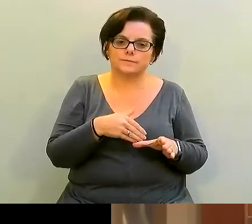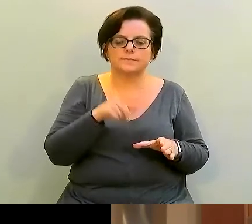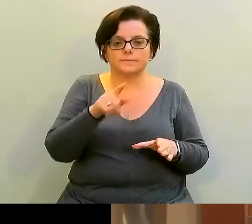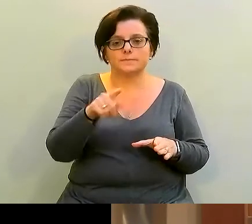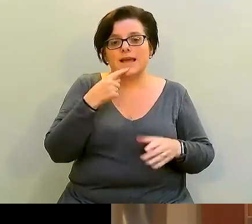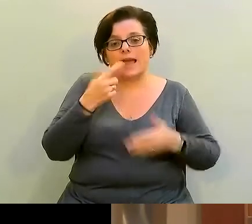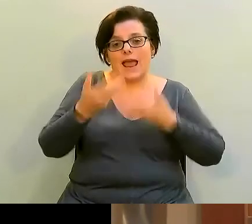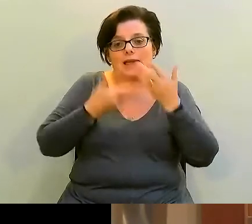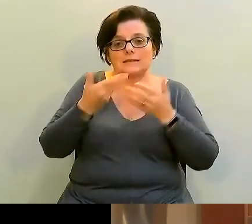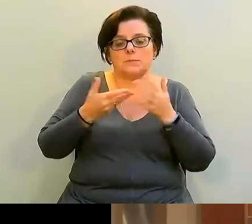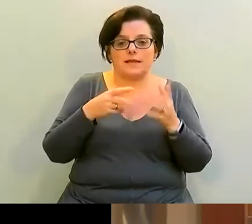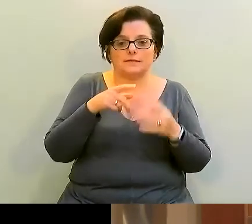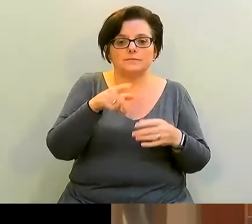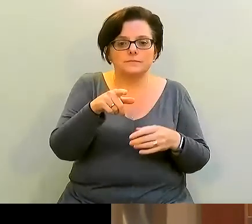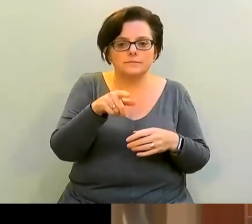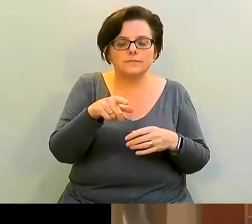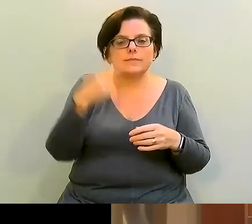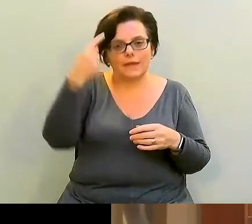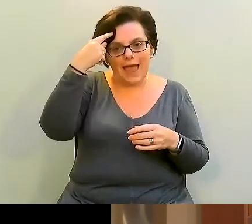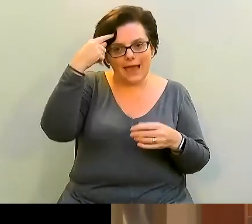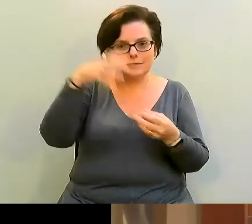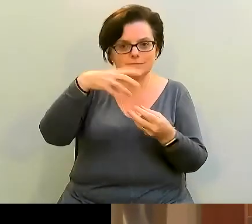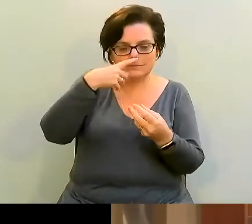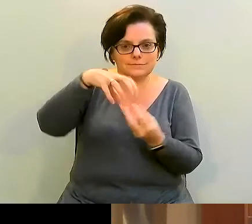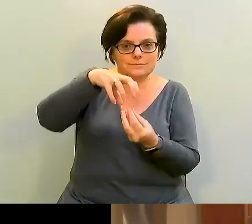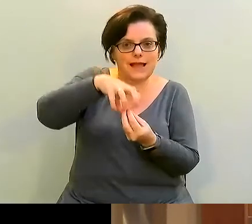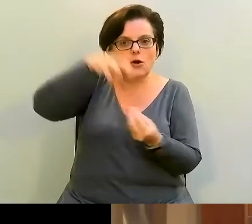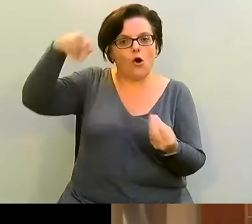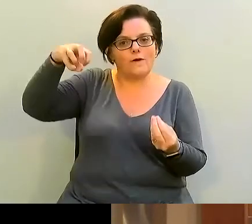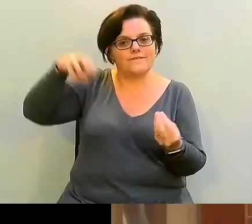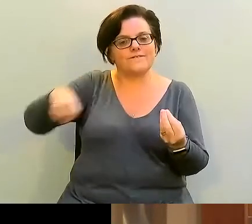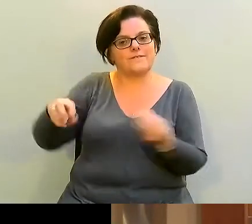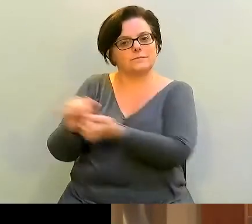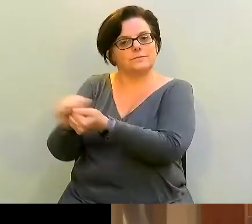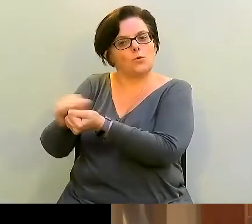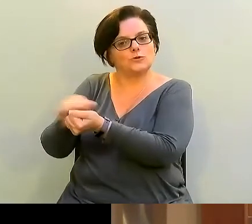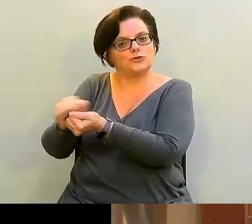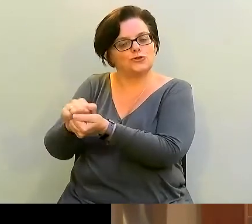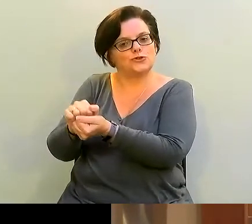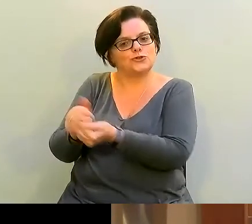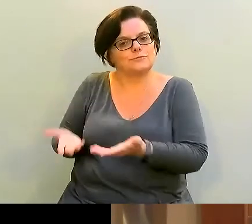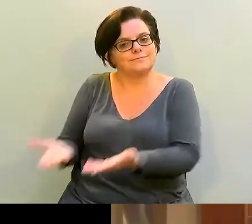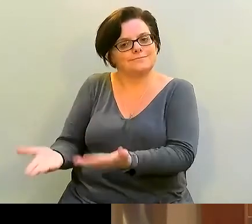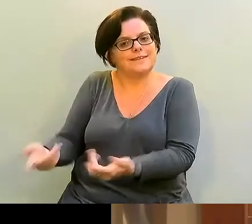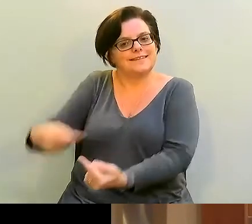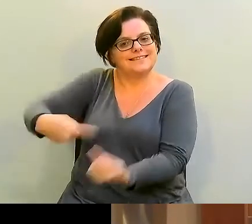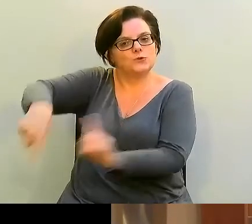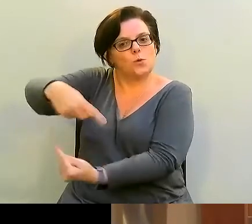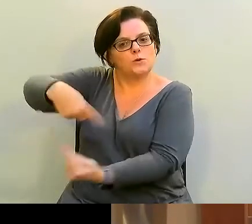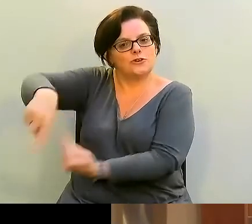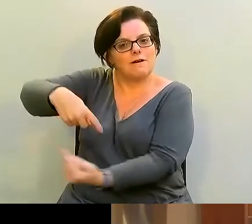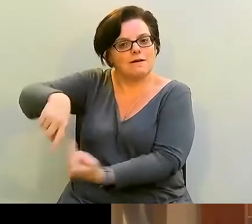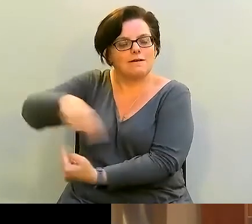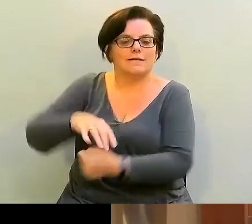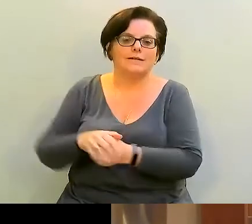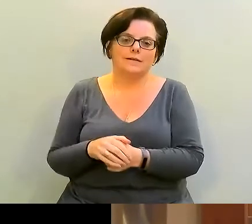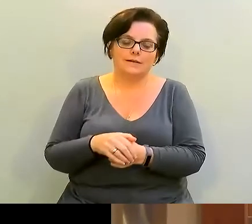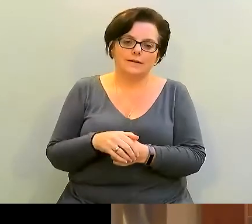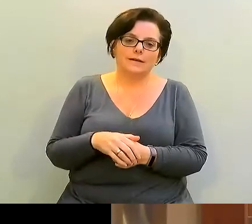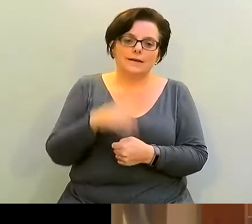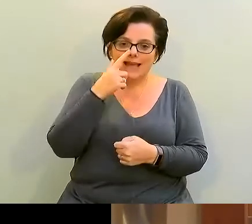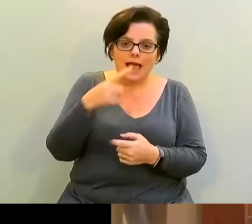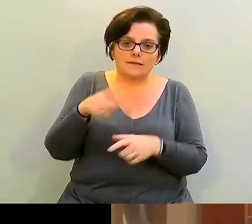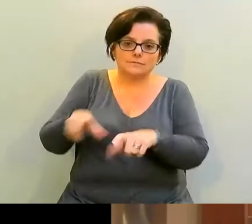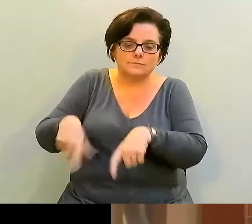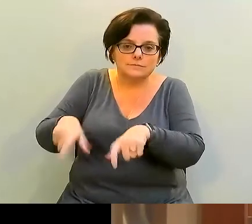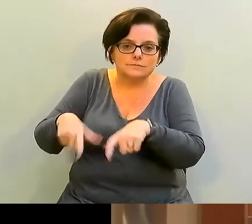tell you that the head comes off so you can wash this in the dishwasher. You can you know soak it and get it clean. It's a